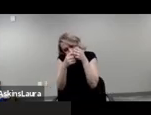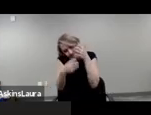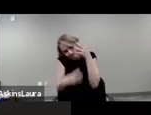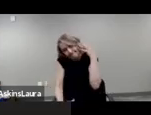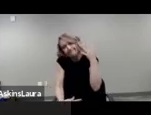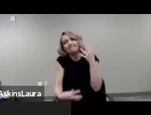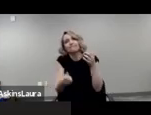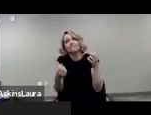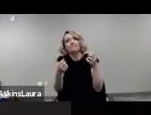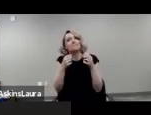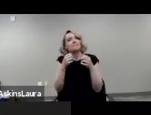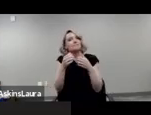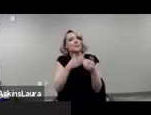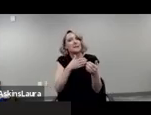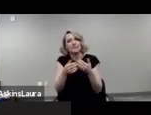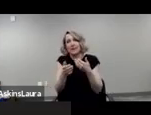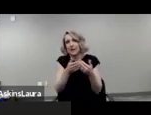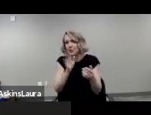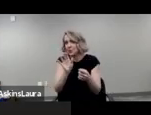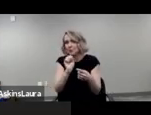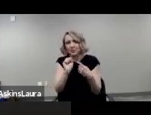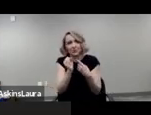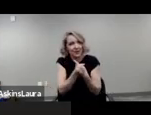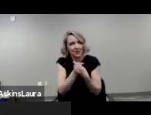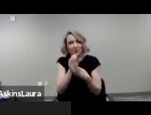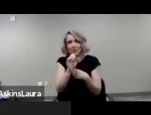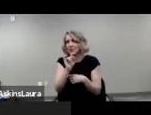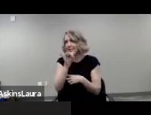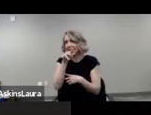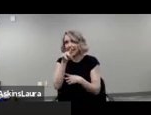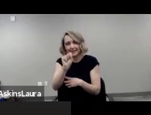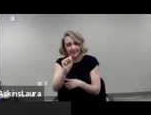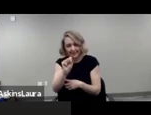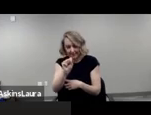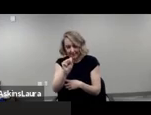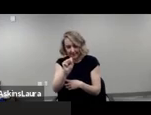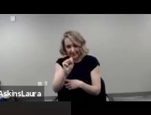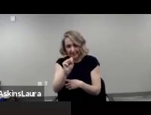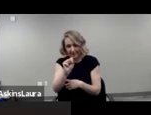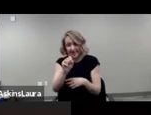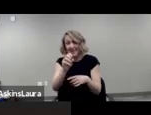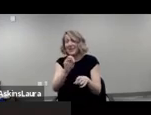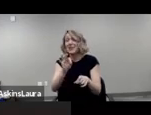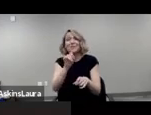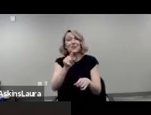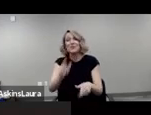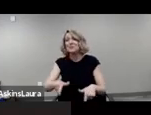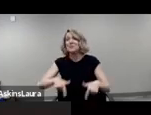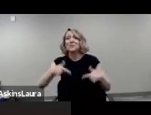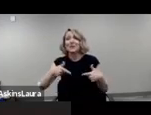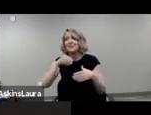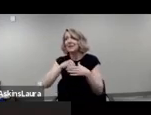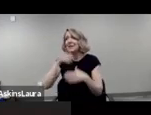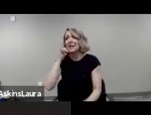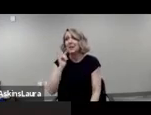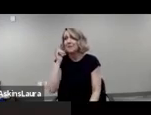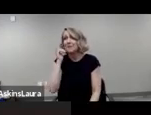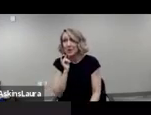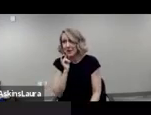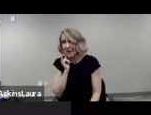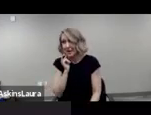of any status any situation if you live in california